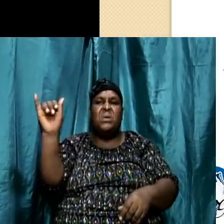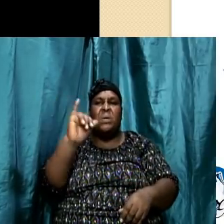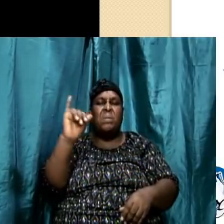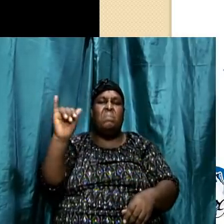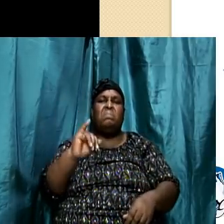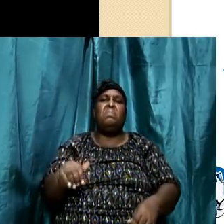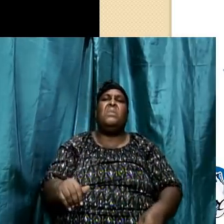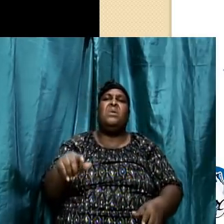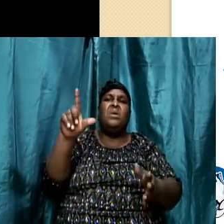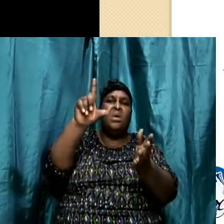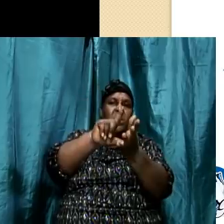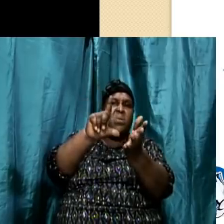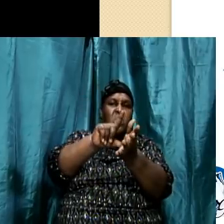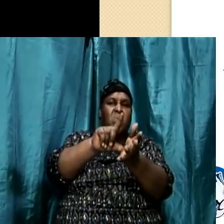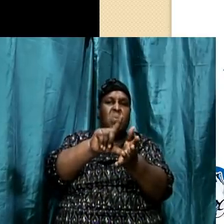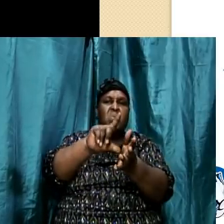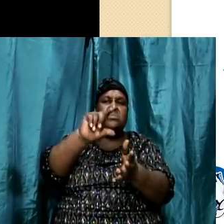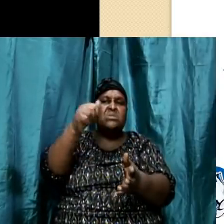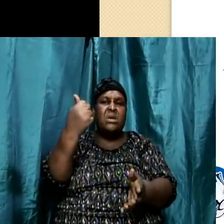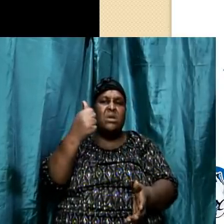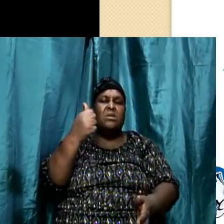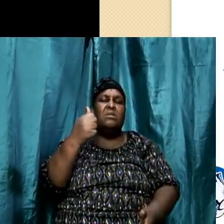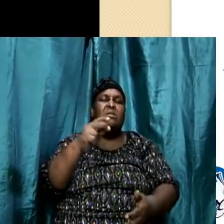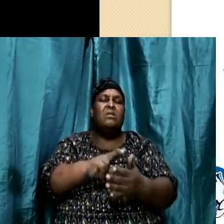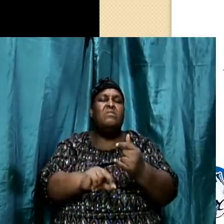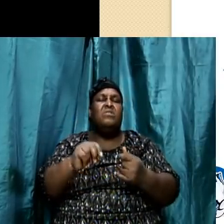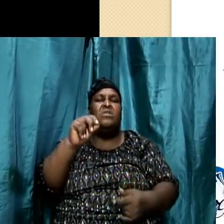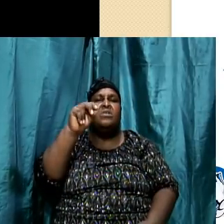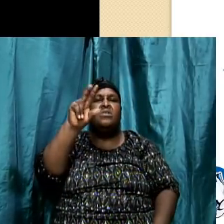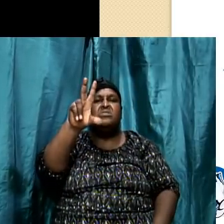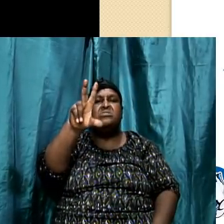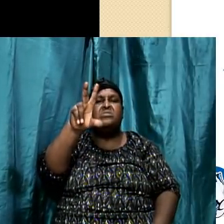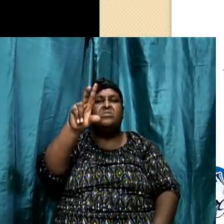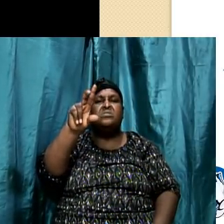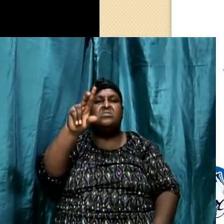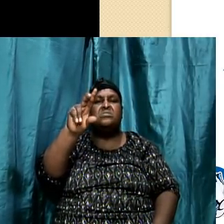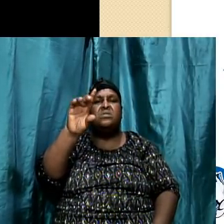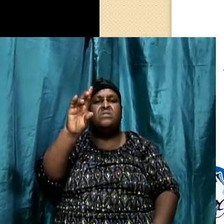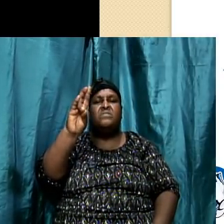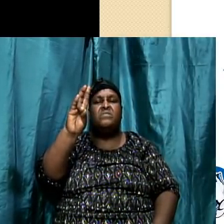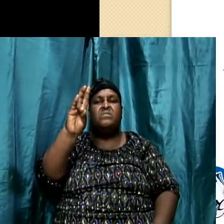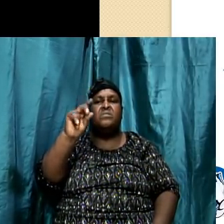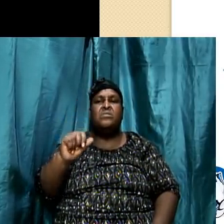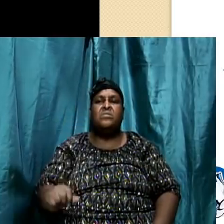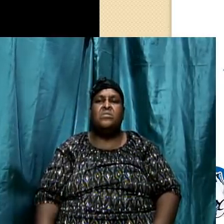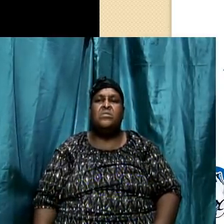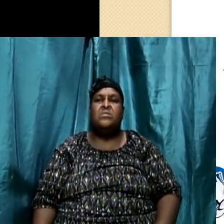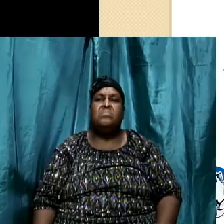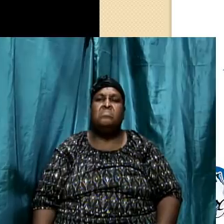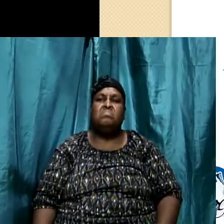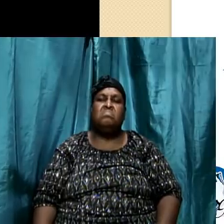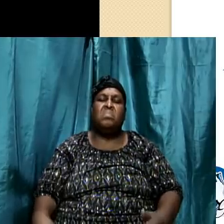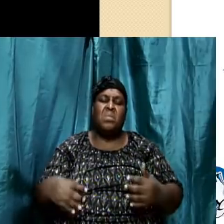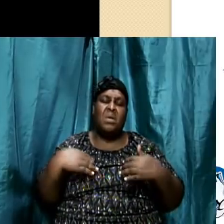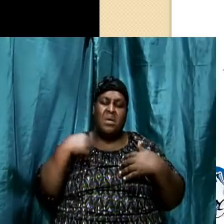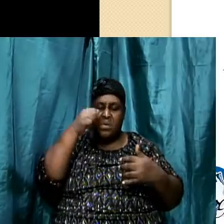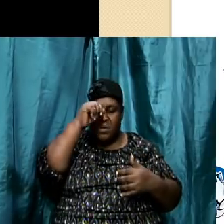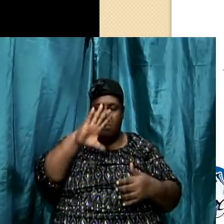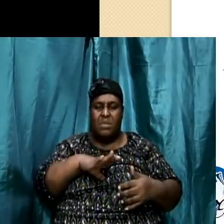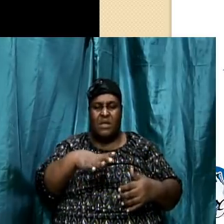Now I heard a story about a young man who was feeling sad